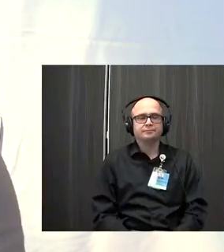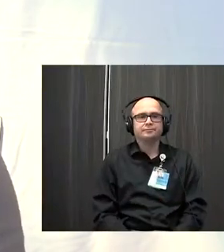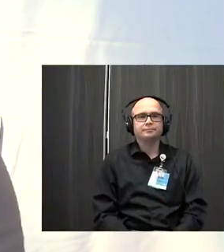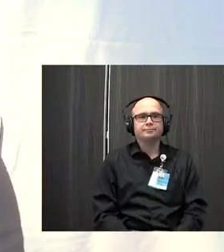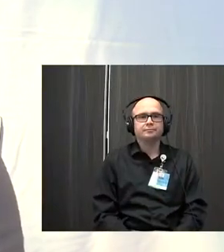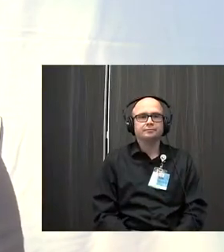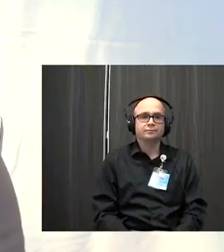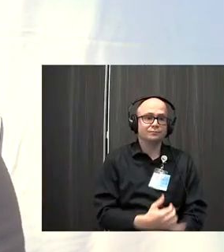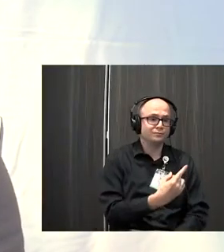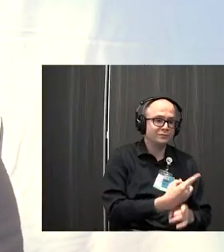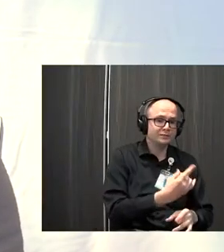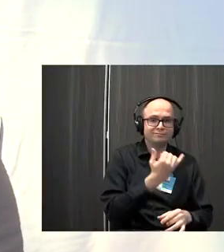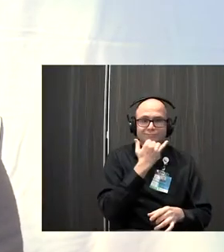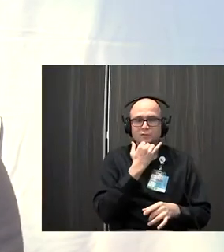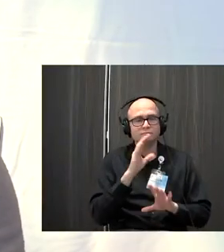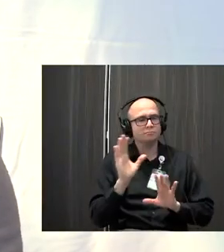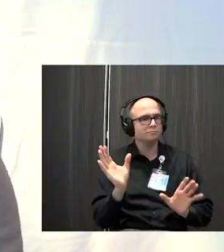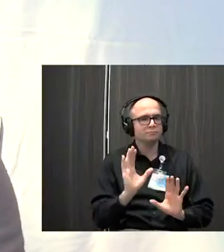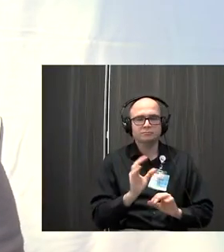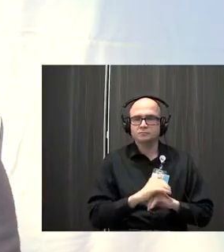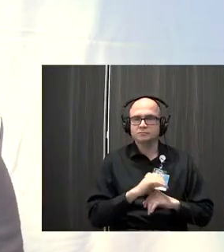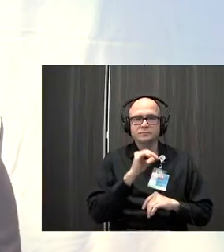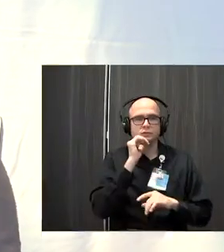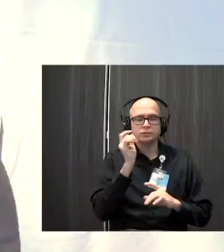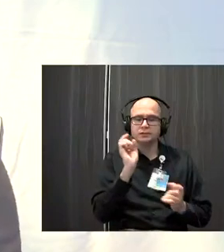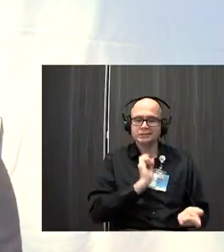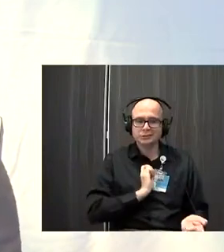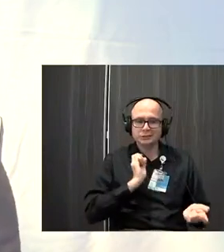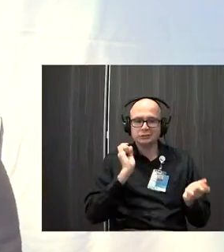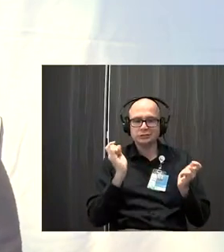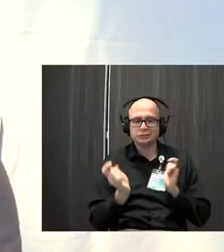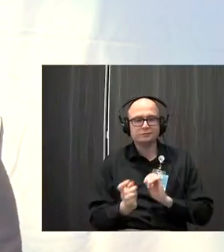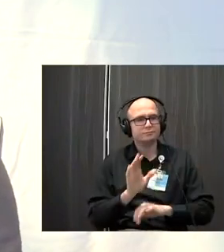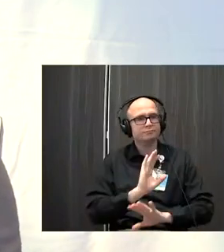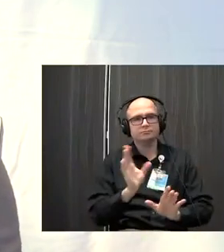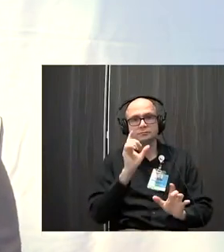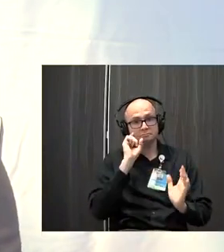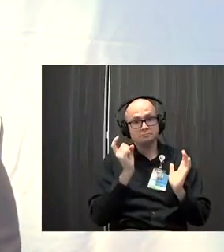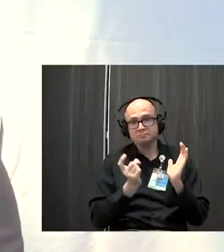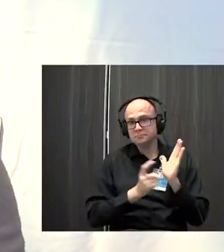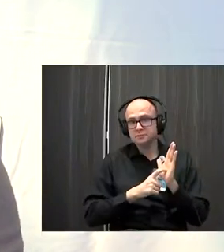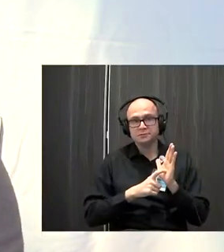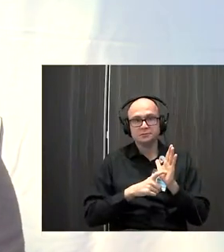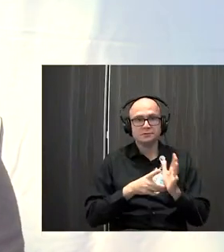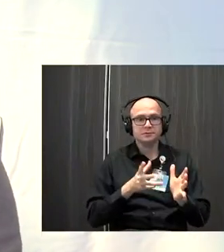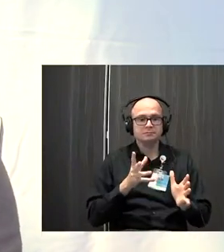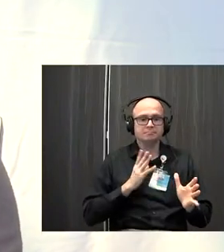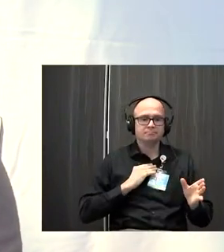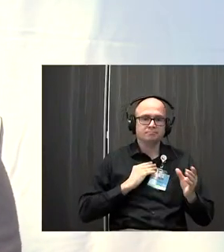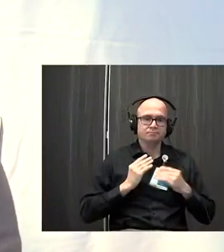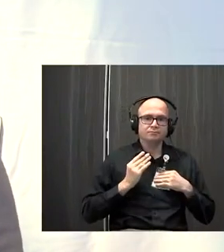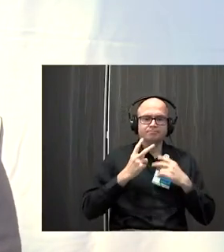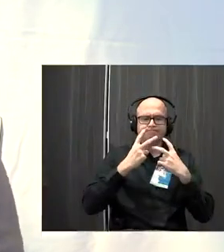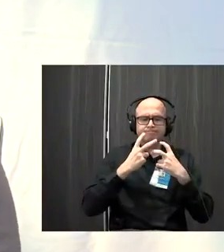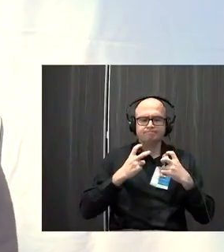There's no right. There's no wrong. We're not trying to change anything. We're just noticing, almost taking an inventory of